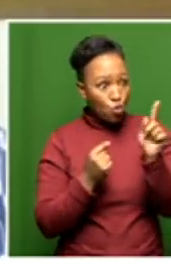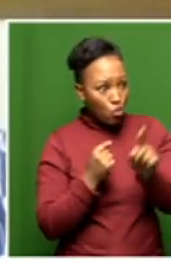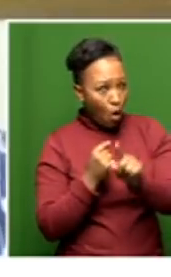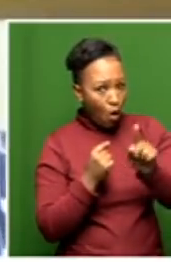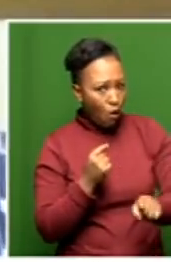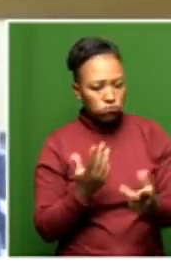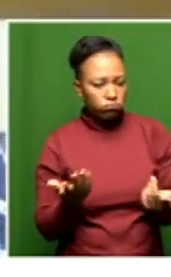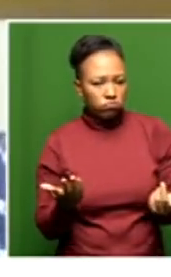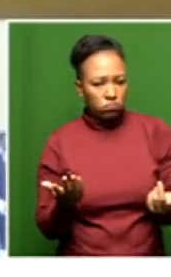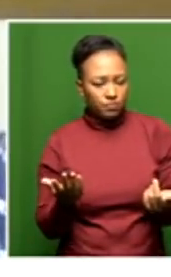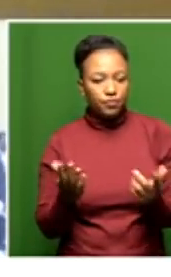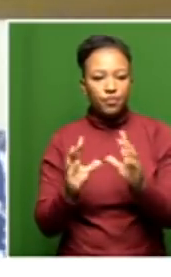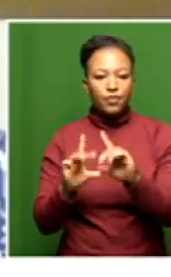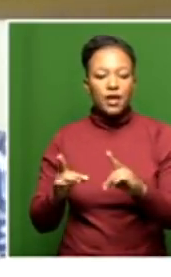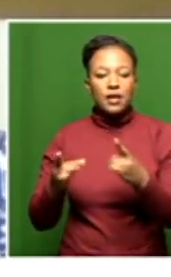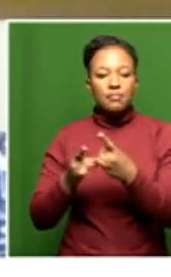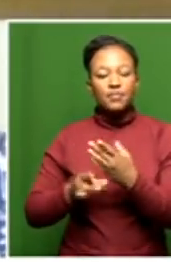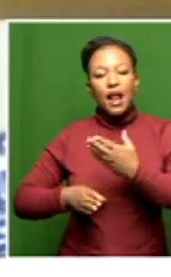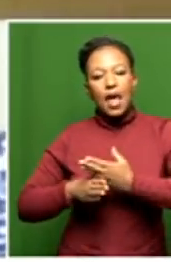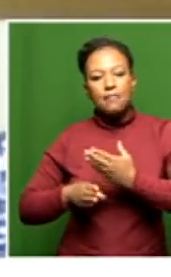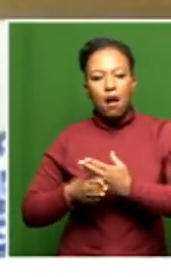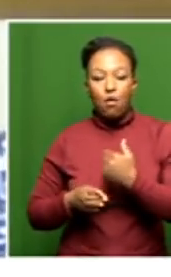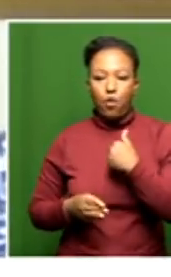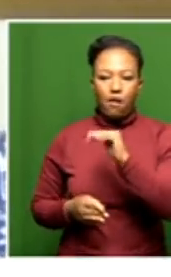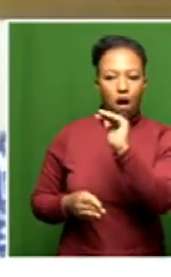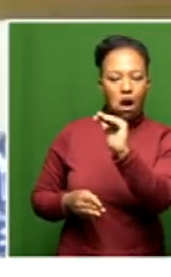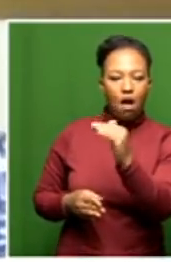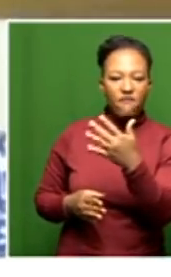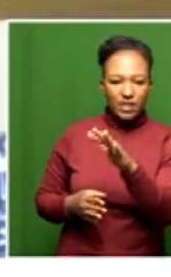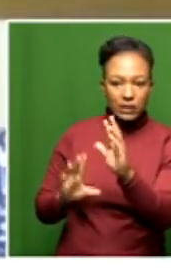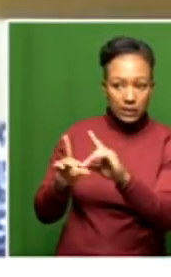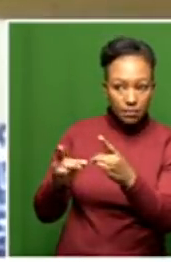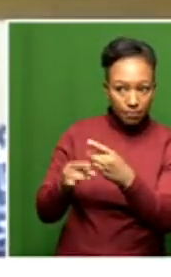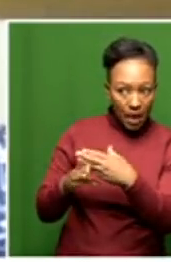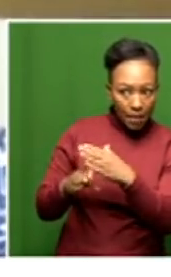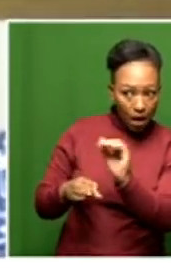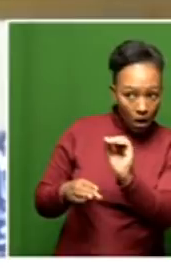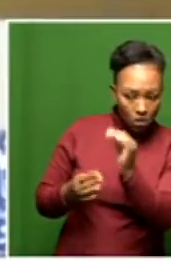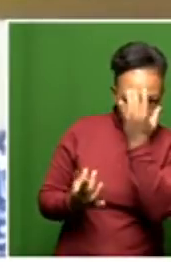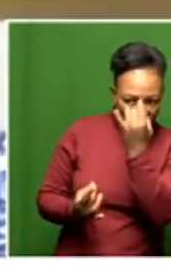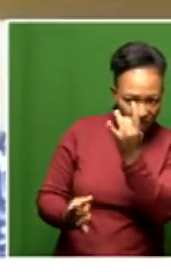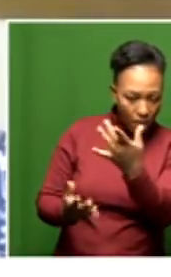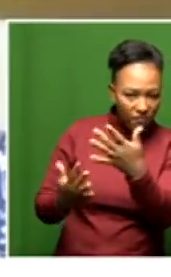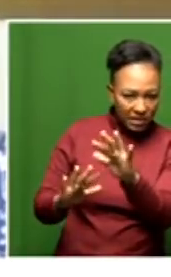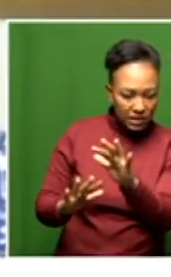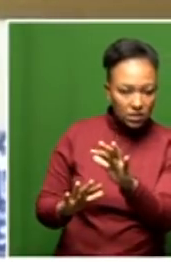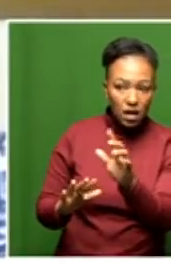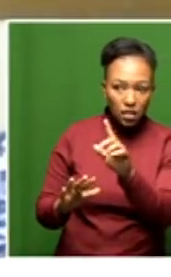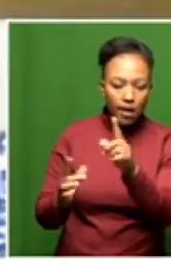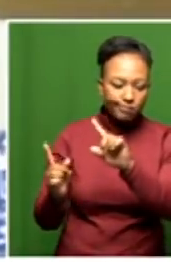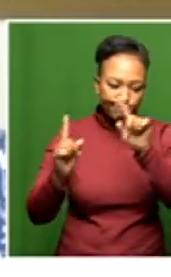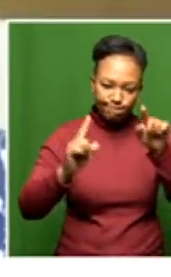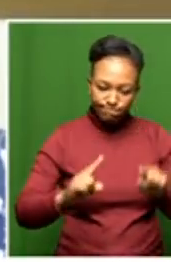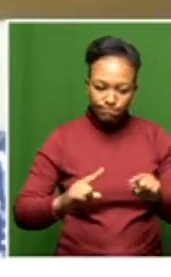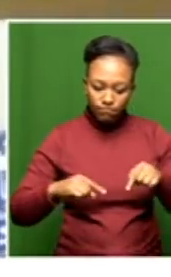So the Department of Labour, we approached the Department of Labour with this issue and said this is what's going on. They've been to our facility